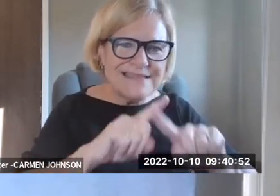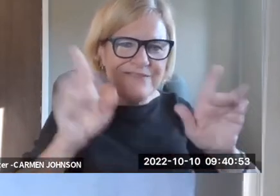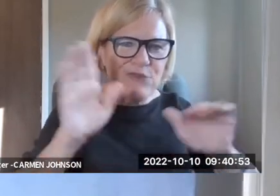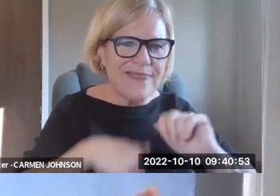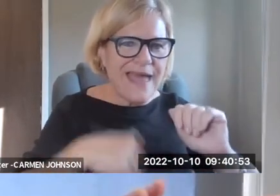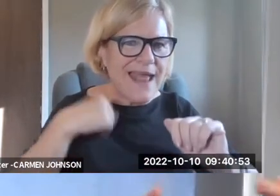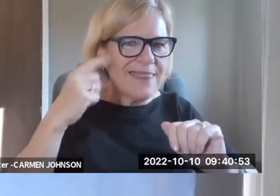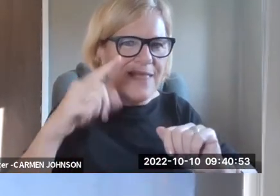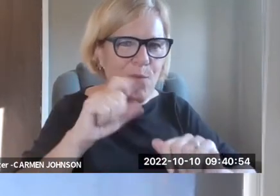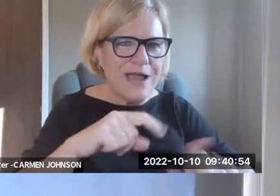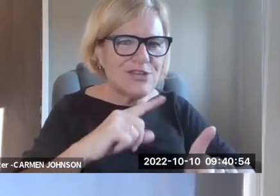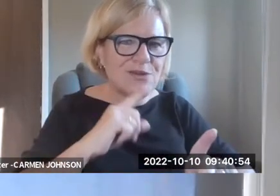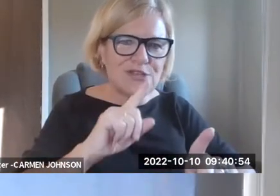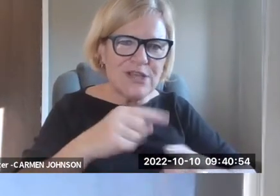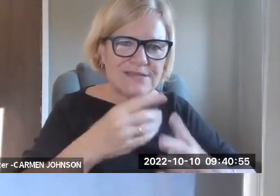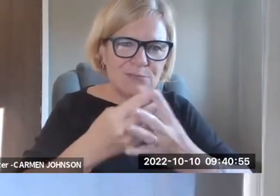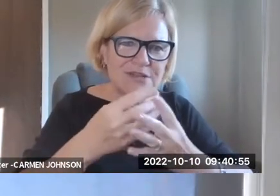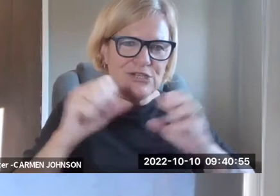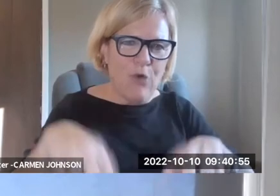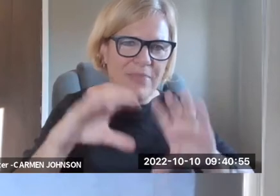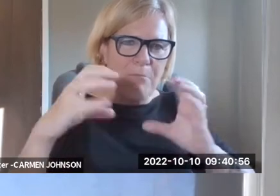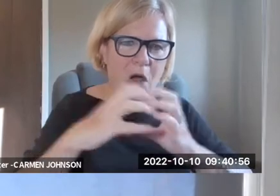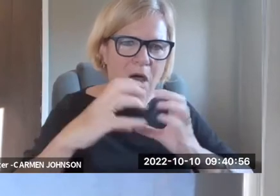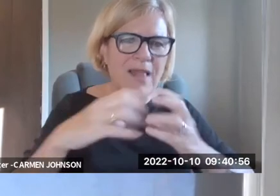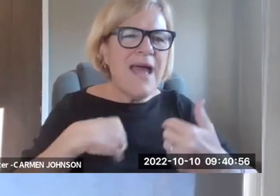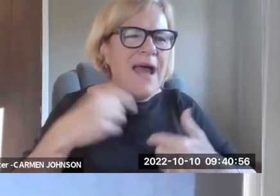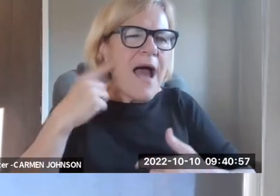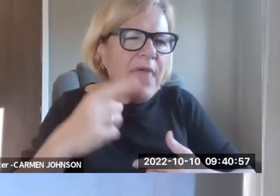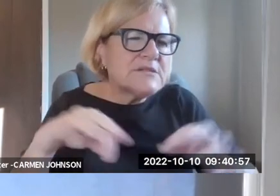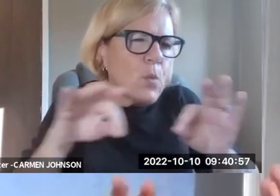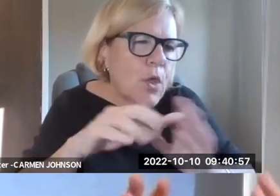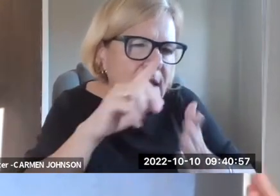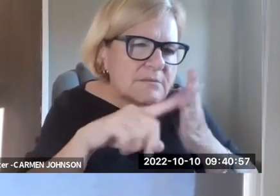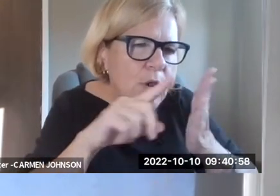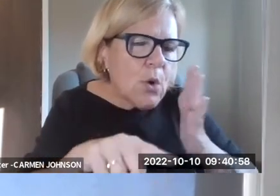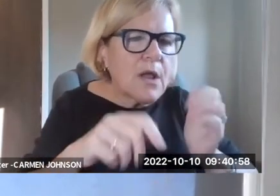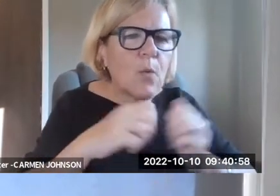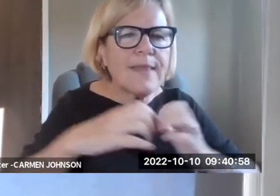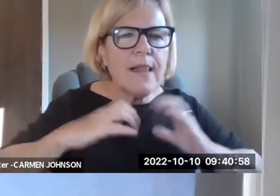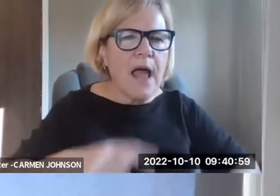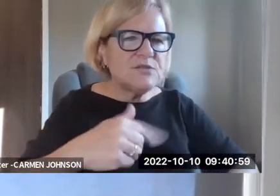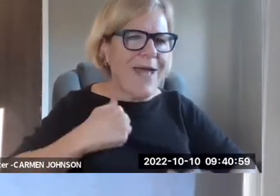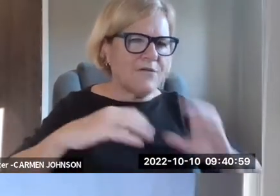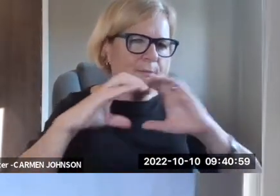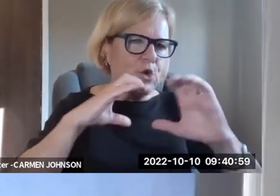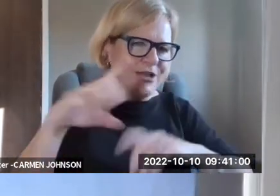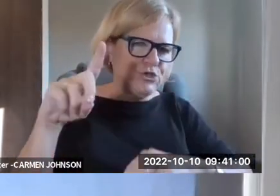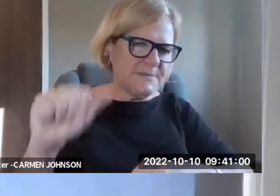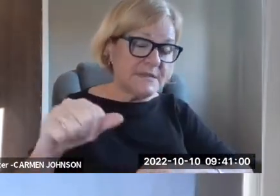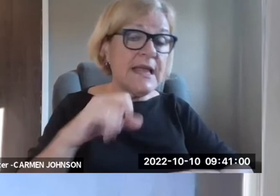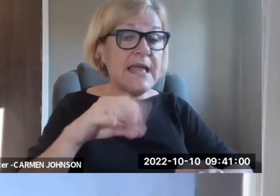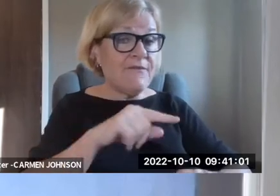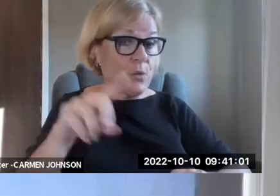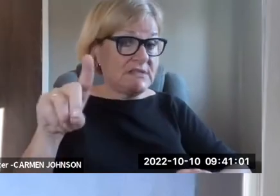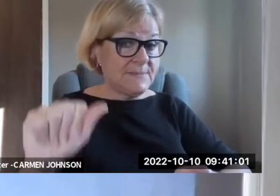grievance processes that are specifically inaccessible to people with communication disabilities, which is different from, I think the question, which is just the prison dropping the